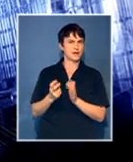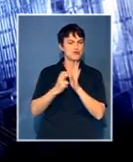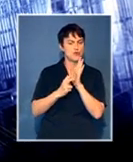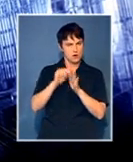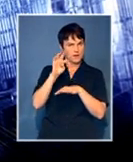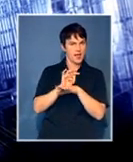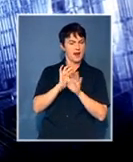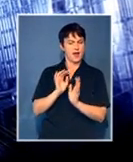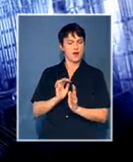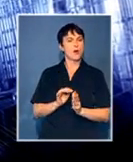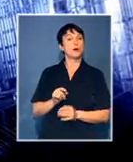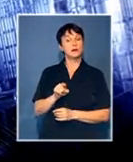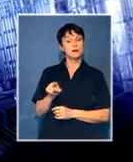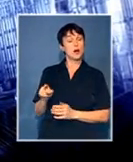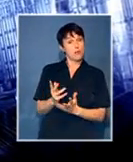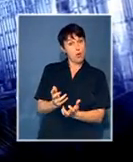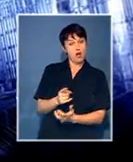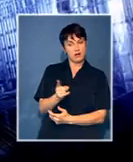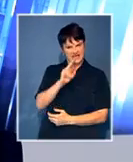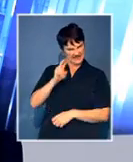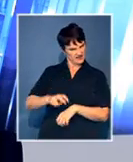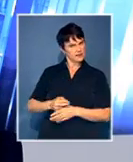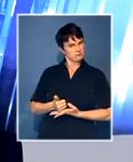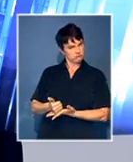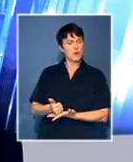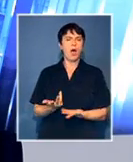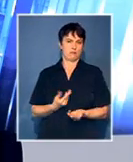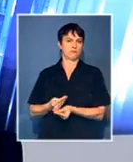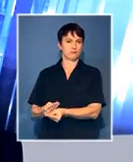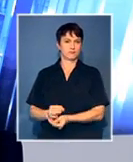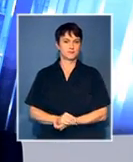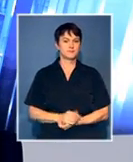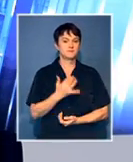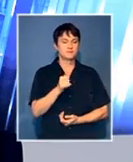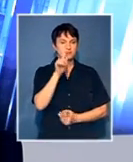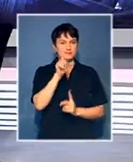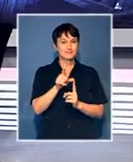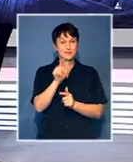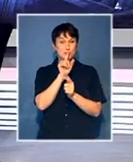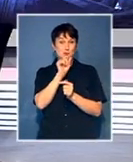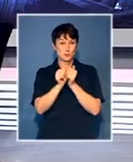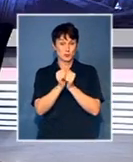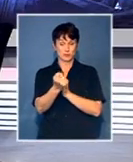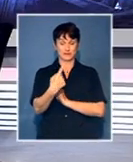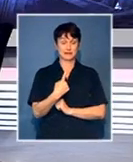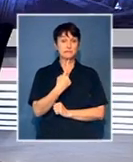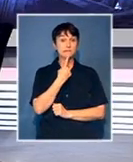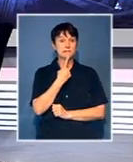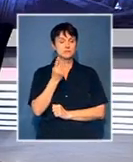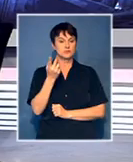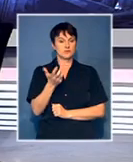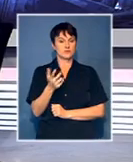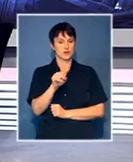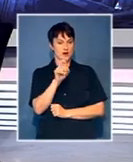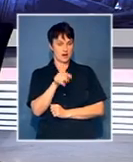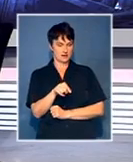students that are poor and deserving. Professor, there's a tweet, a student or somebody hopefully just tweeted us right now. They would like to pose some sort